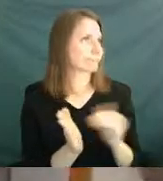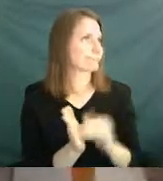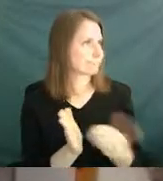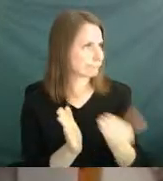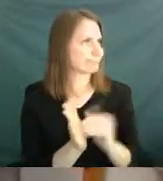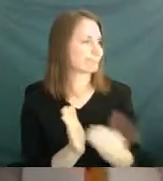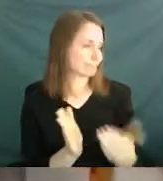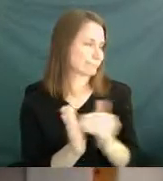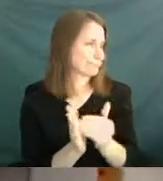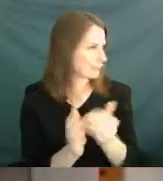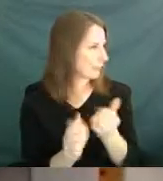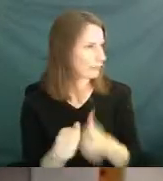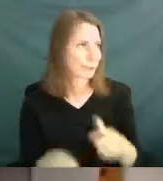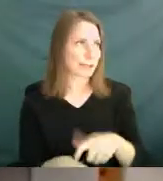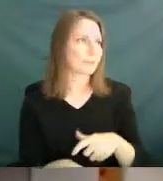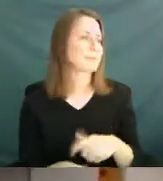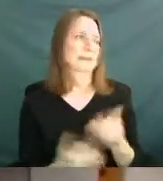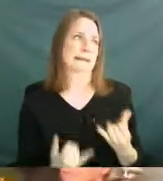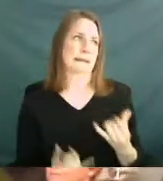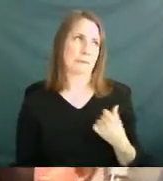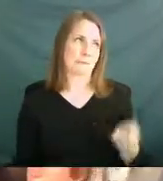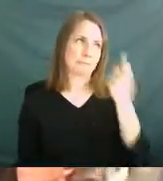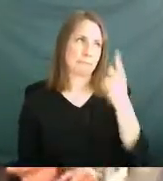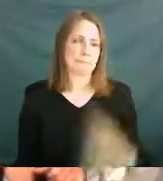like every time, and now I got it.